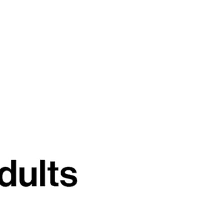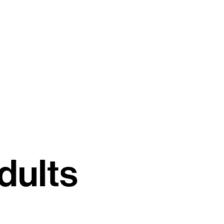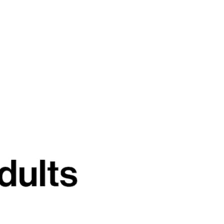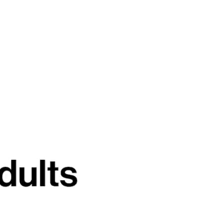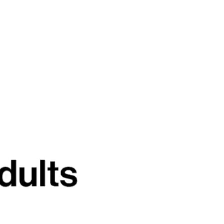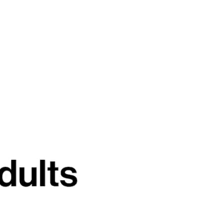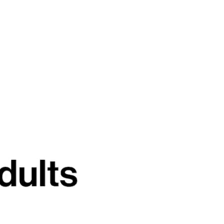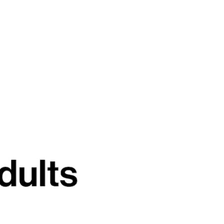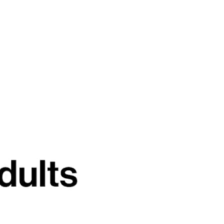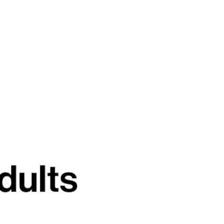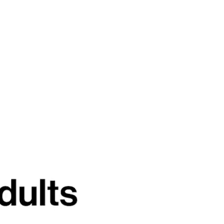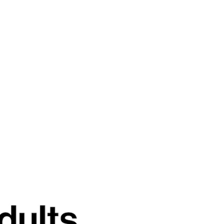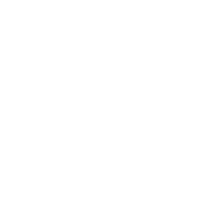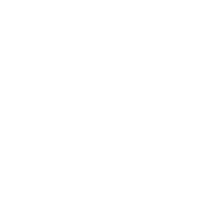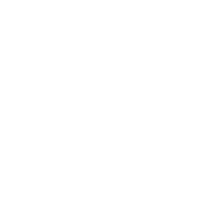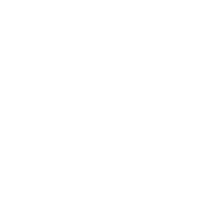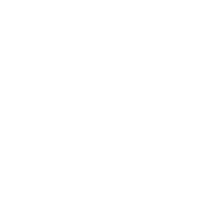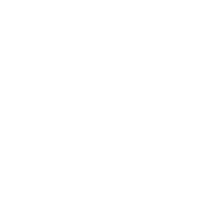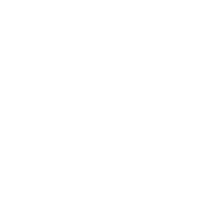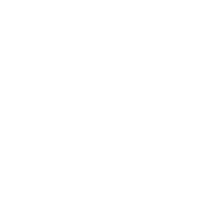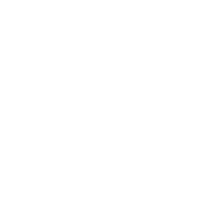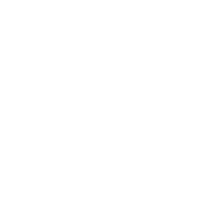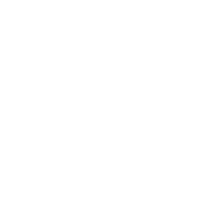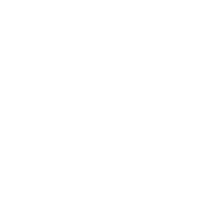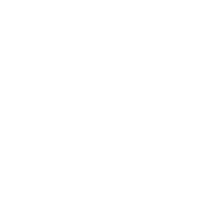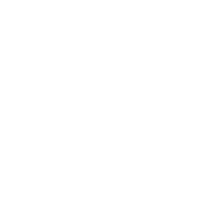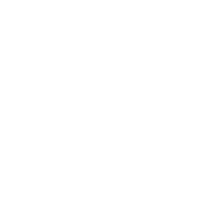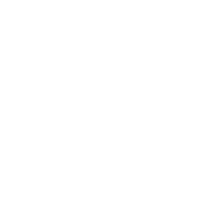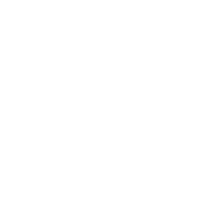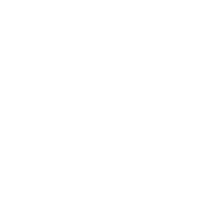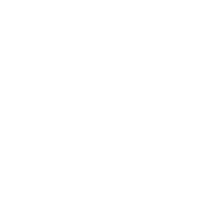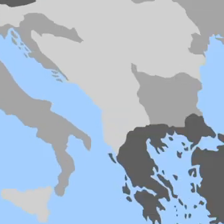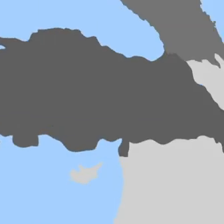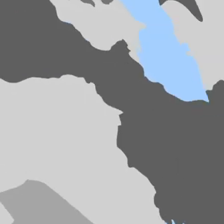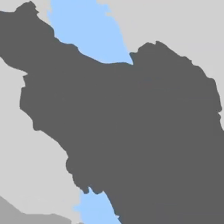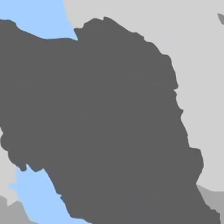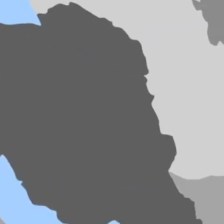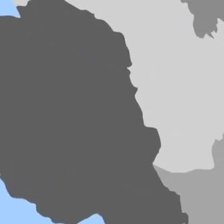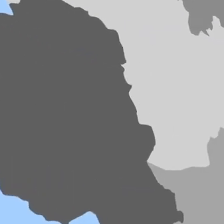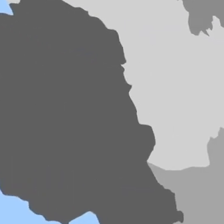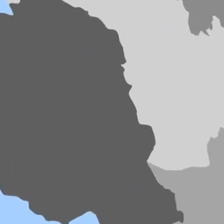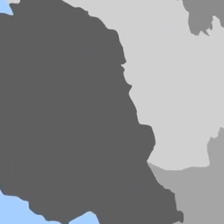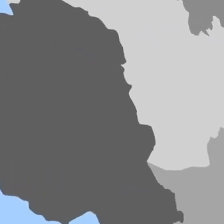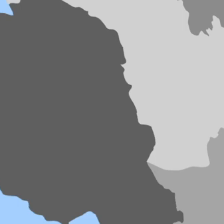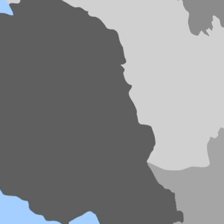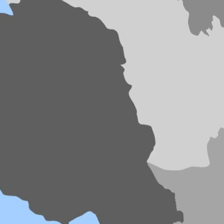Workplace-inclusive solutions. Individualized support helps adults with autism find jobs.